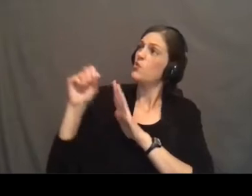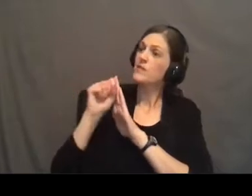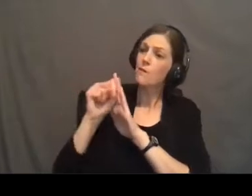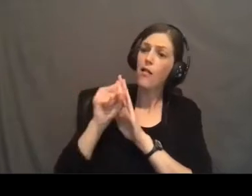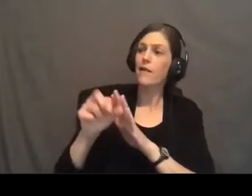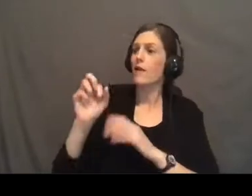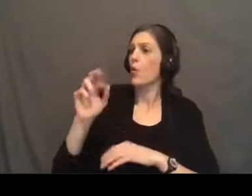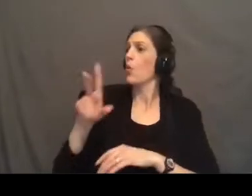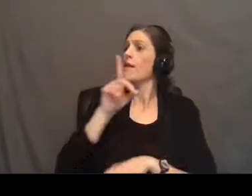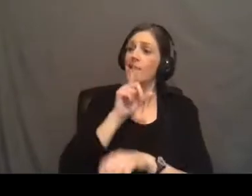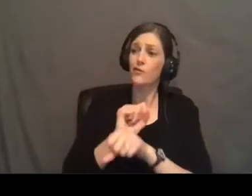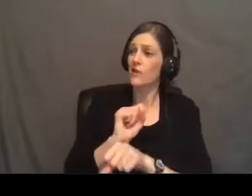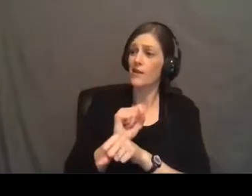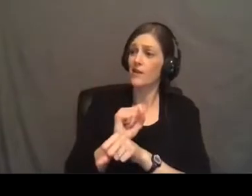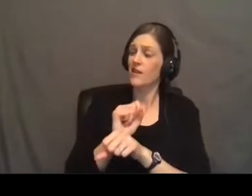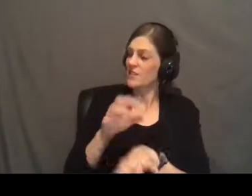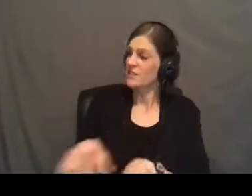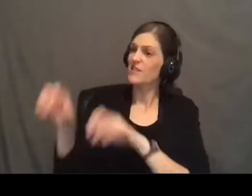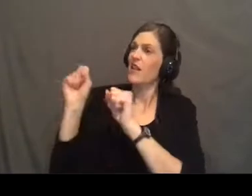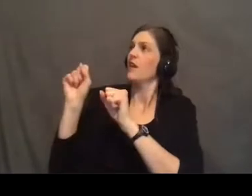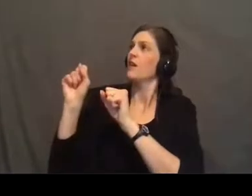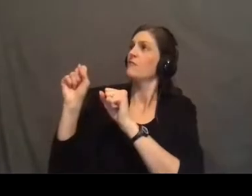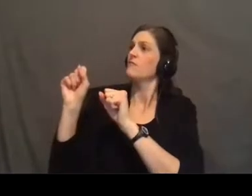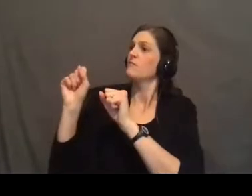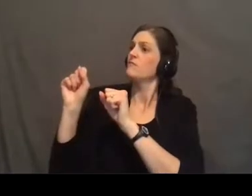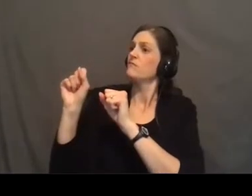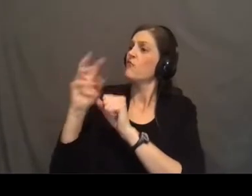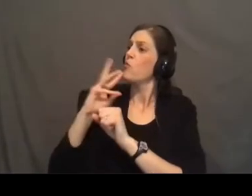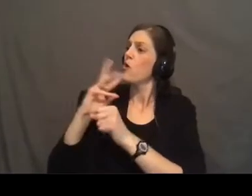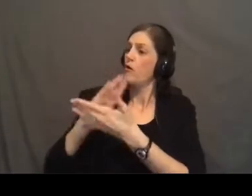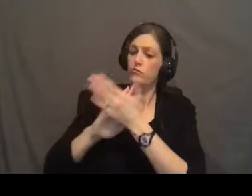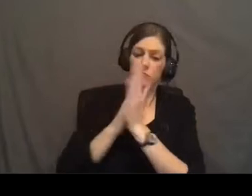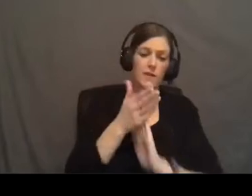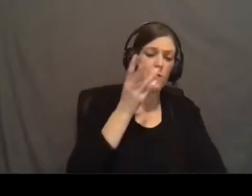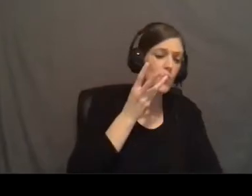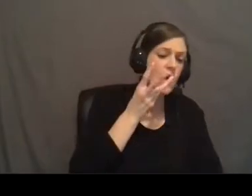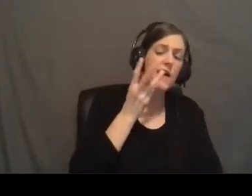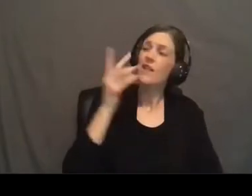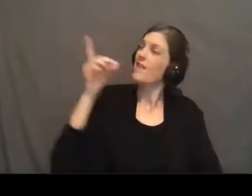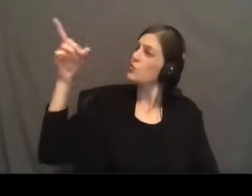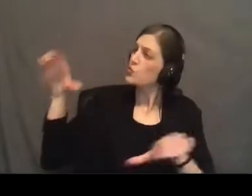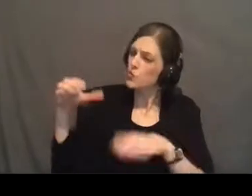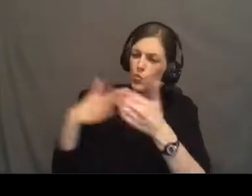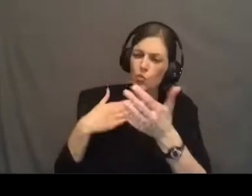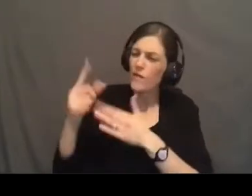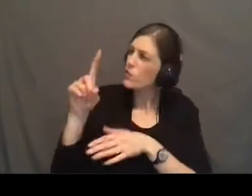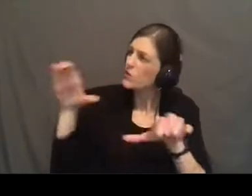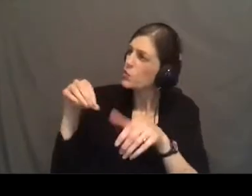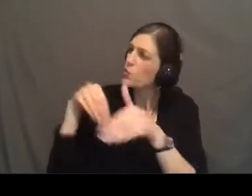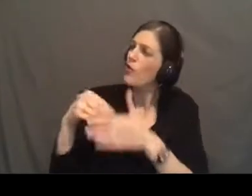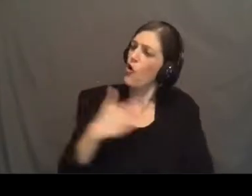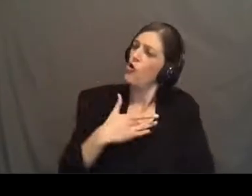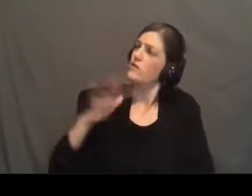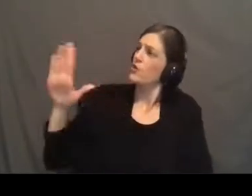or even literally take them and turn them from water to wine Lord that you would do what you need to do in the hearts of your children